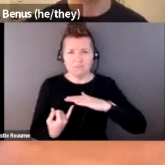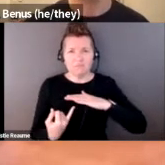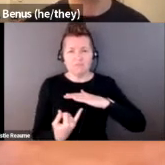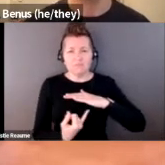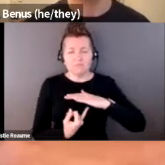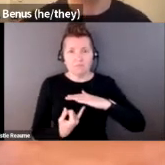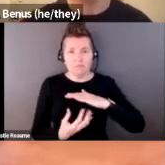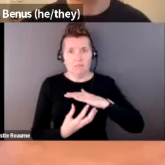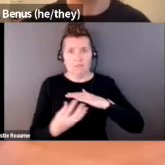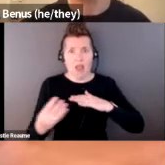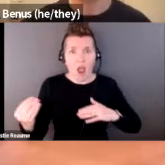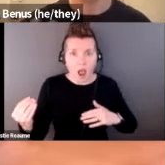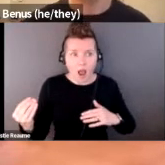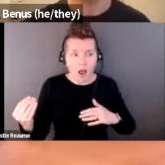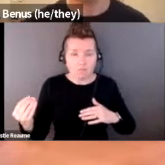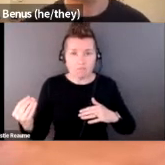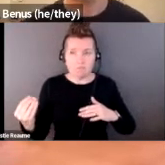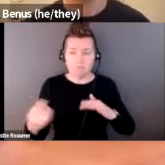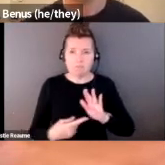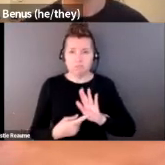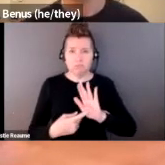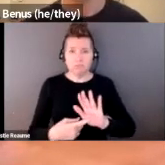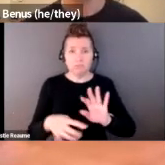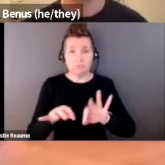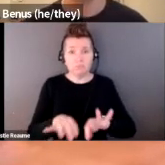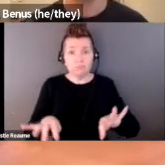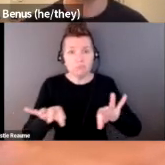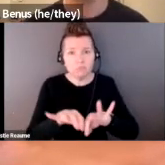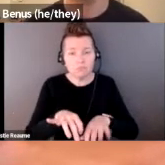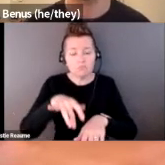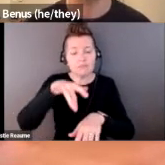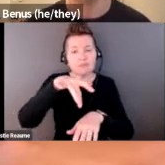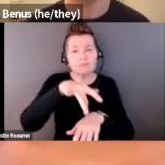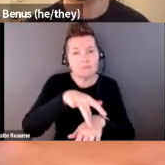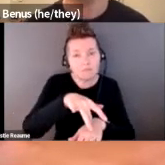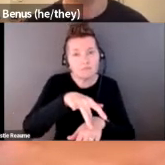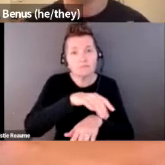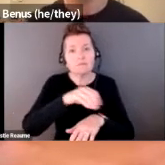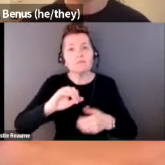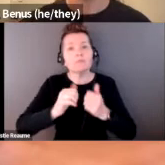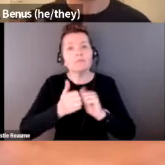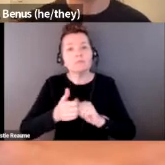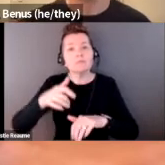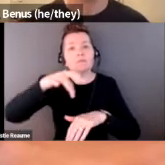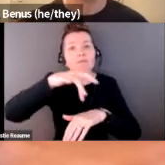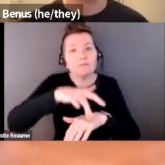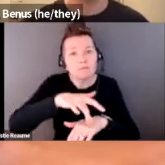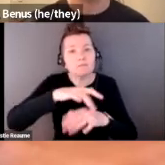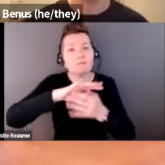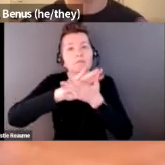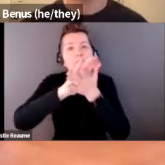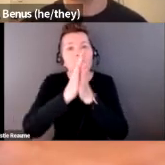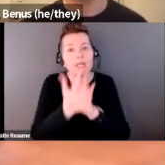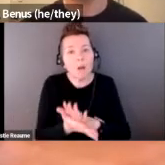like what the importance of touch is, or the ways in which touch also becomes a very privileged space. But also